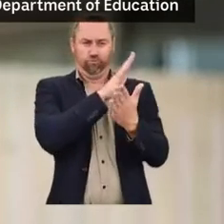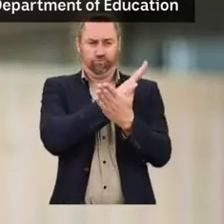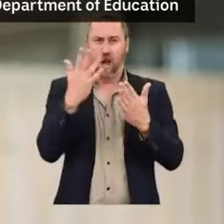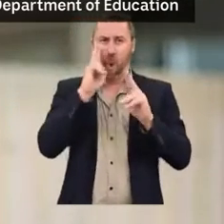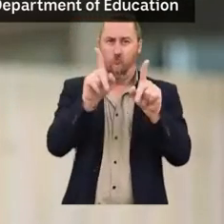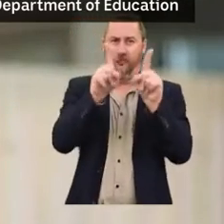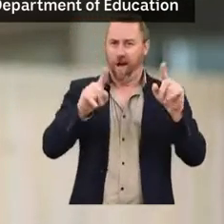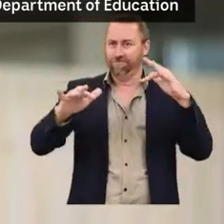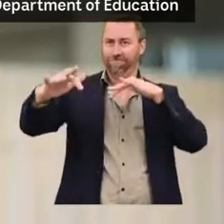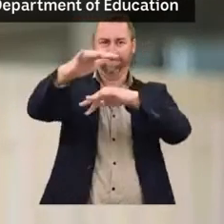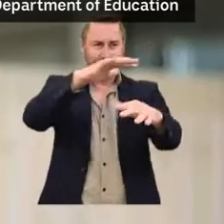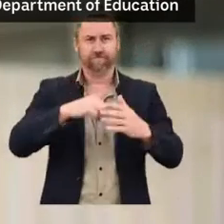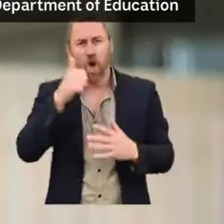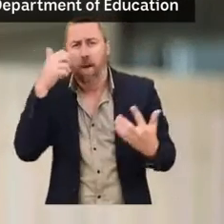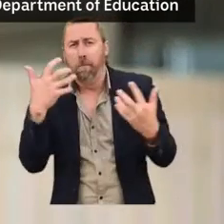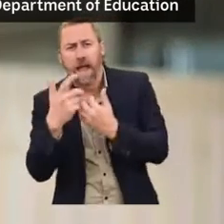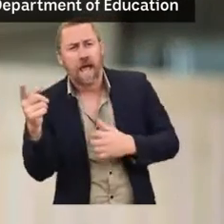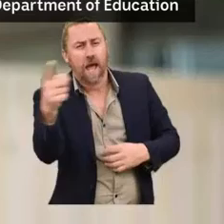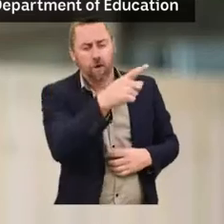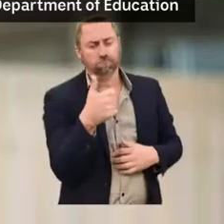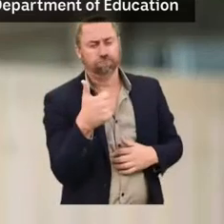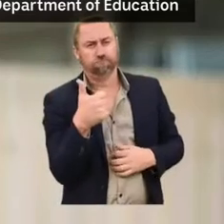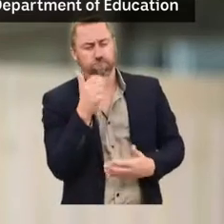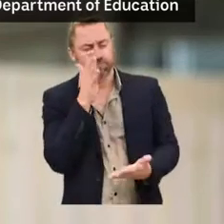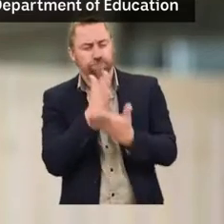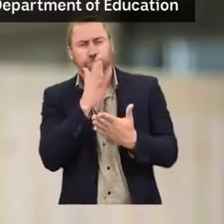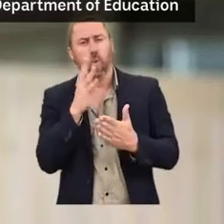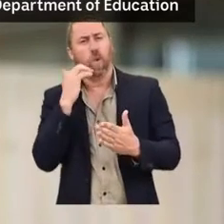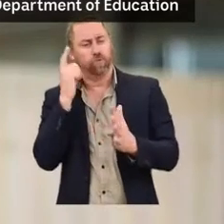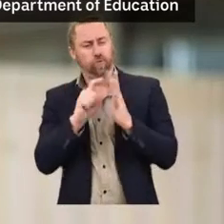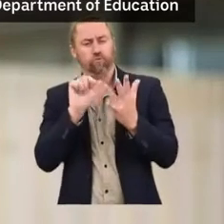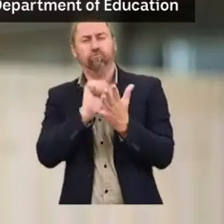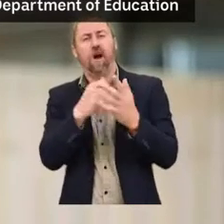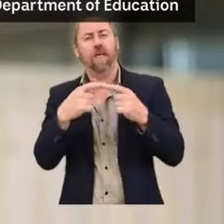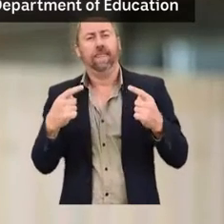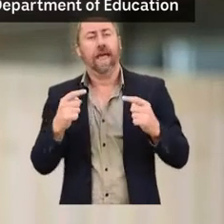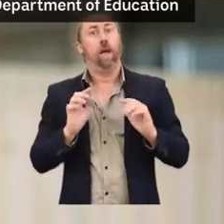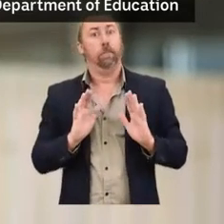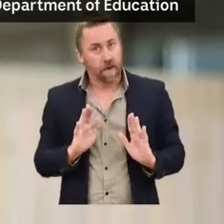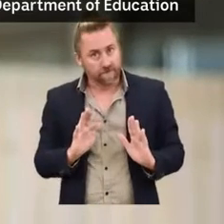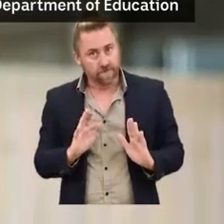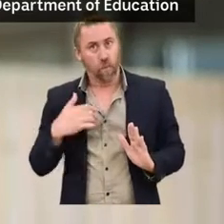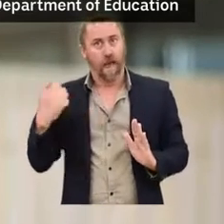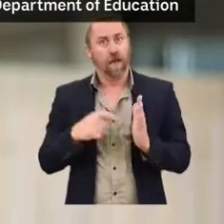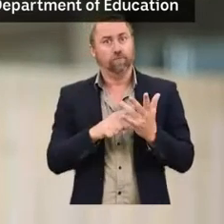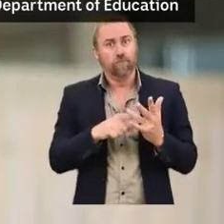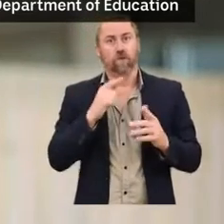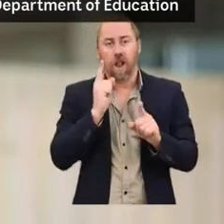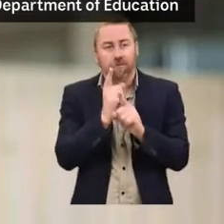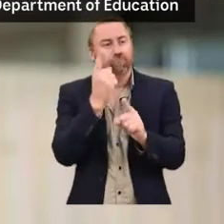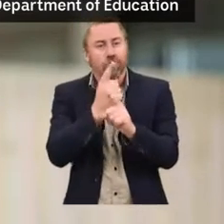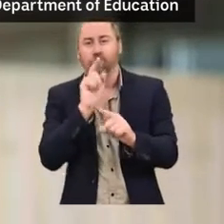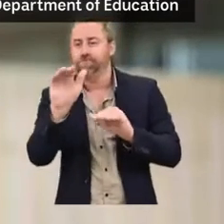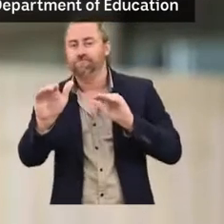I know the majority of our staff do the right thing, but it's important we continue to reinforce our department's core